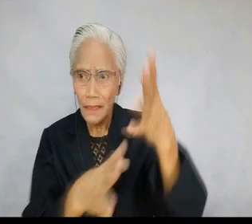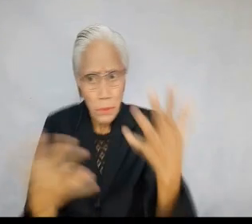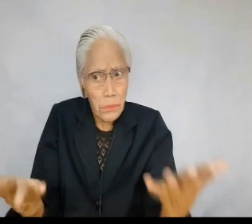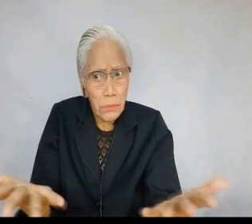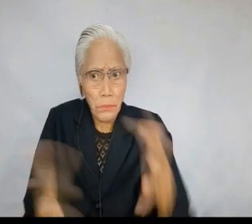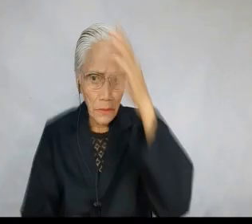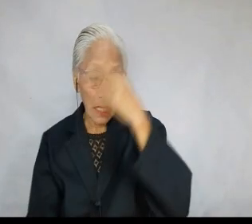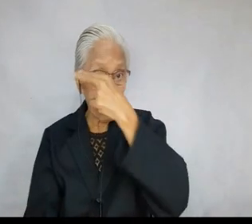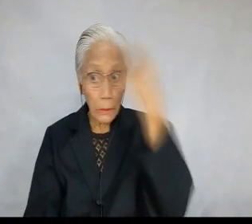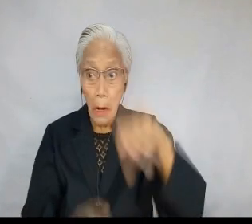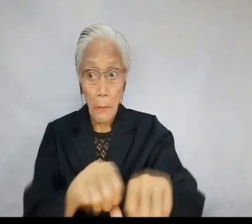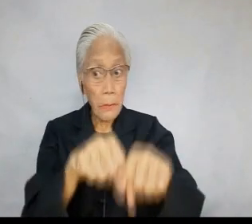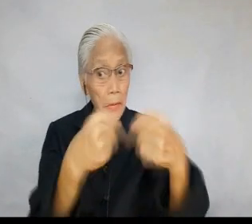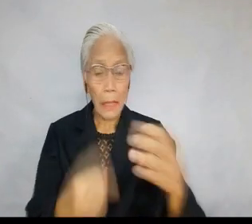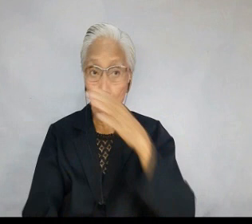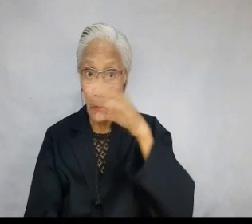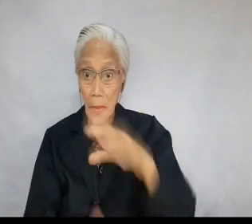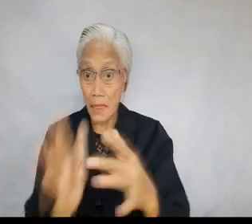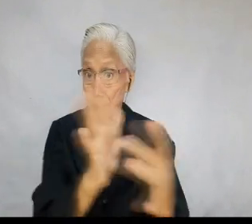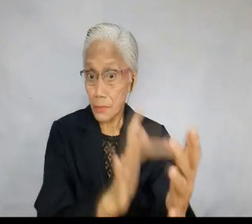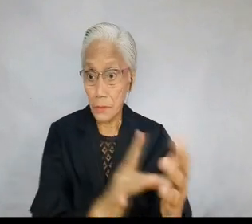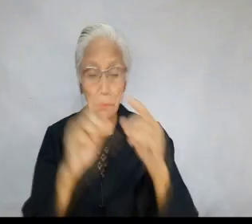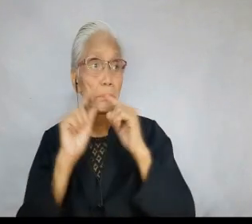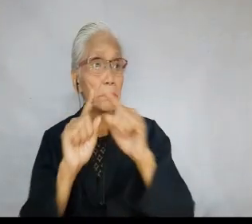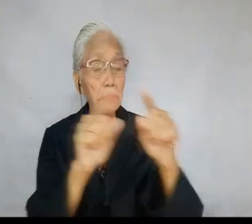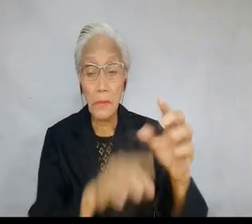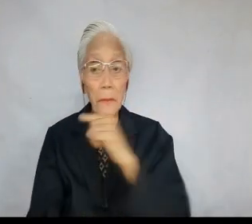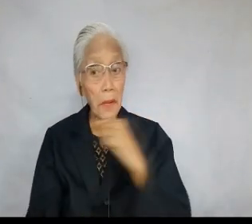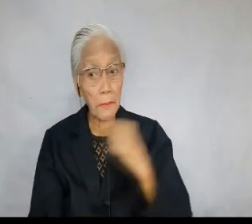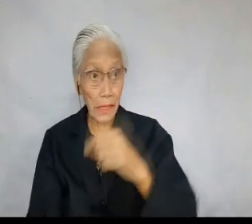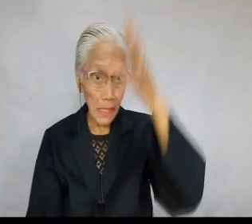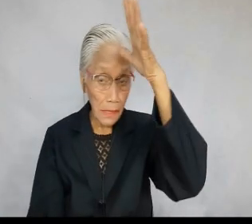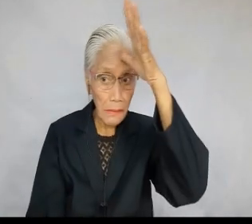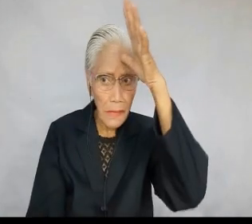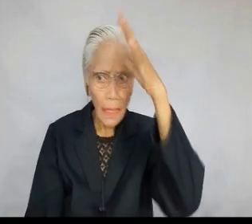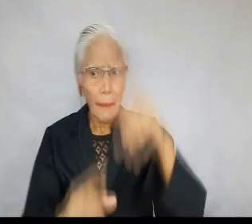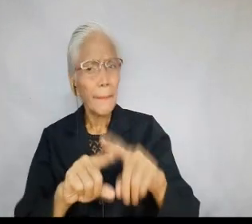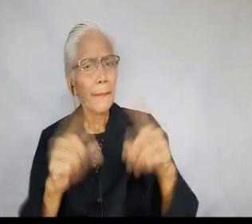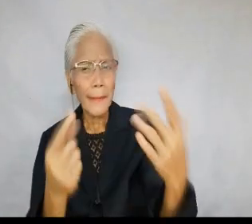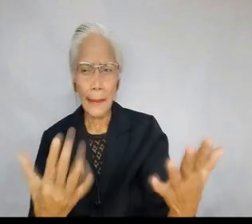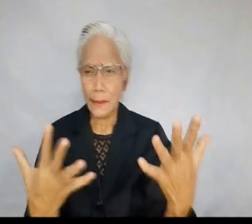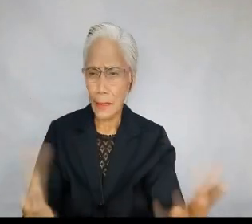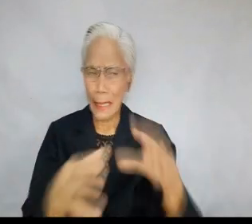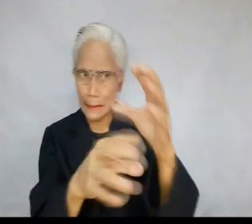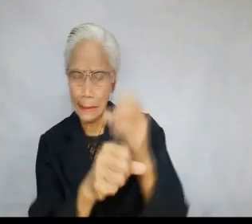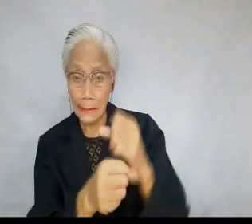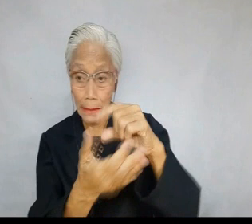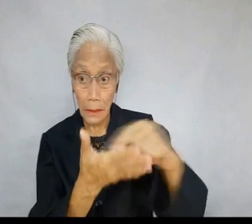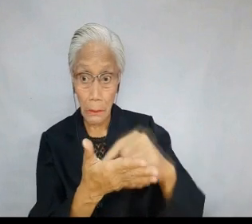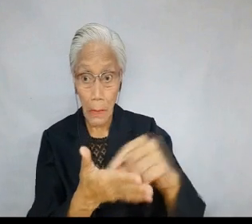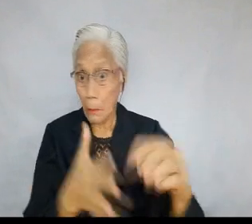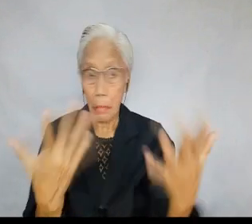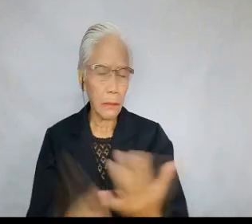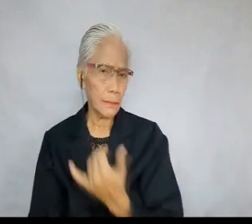Therefore, Catholics are breaking the command of Jesus by addressing their priests as father. But of course to take this verse to such a